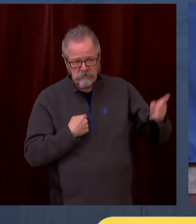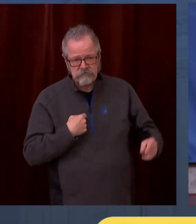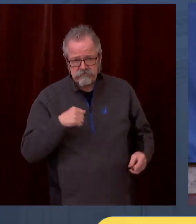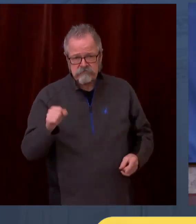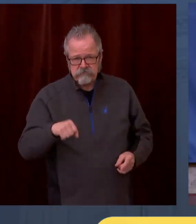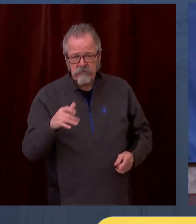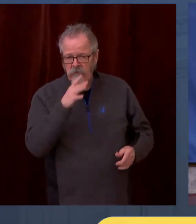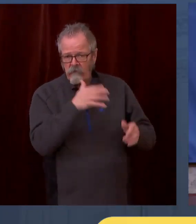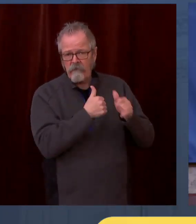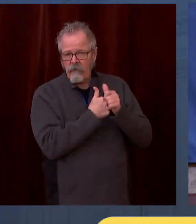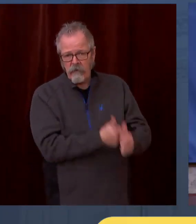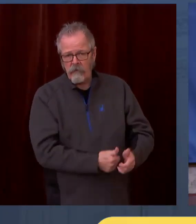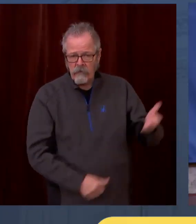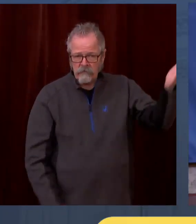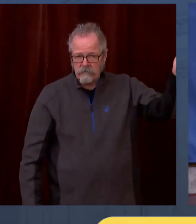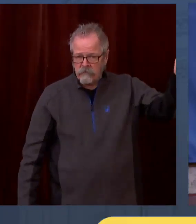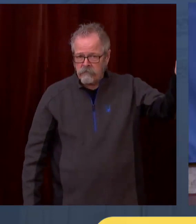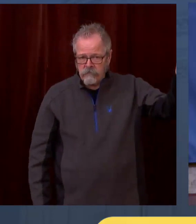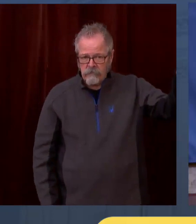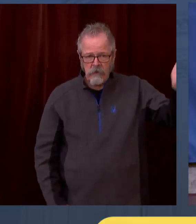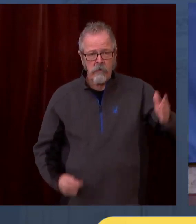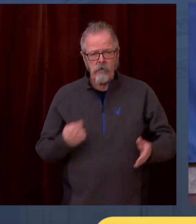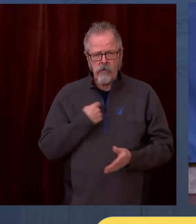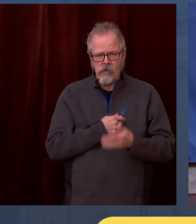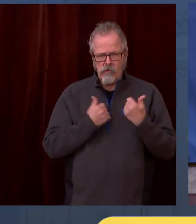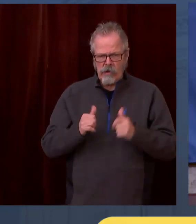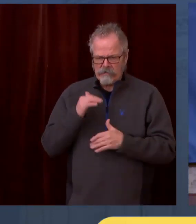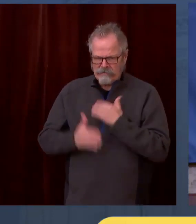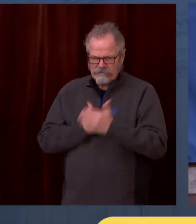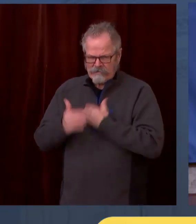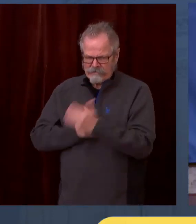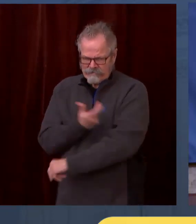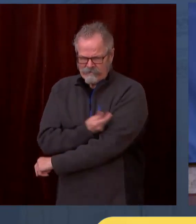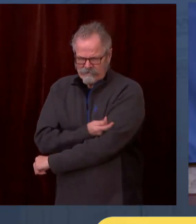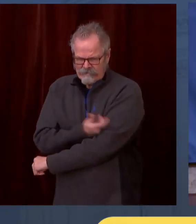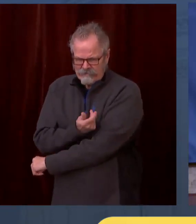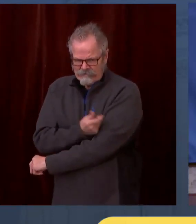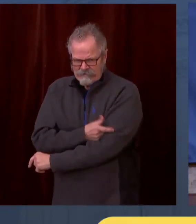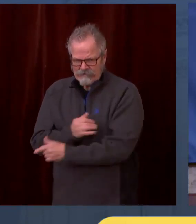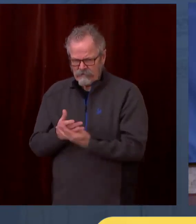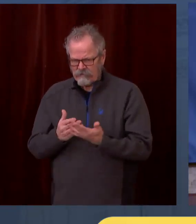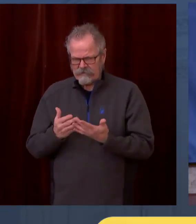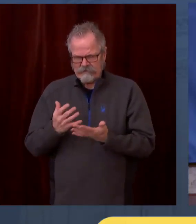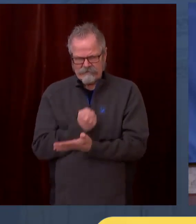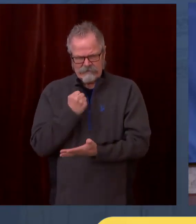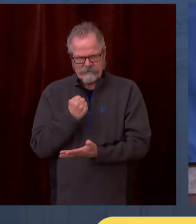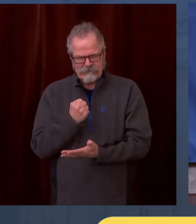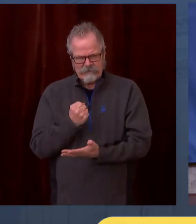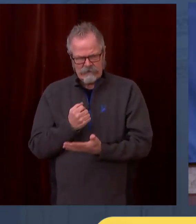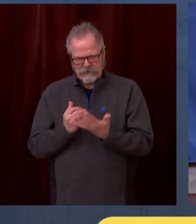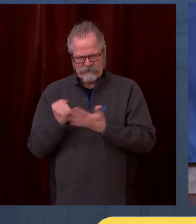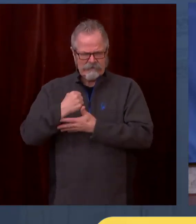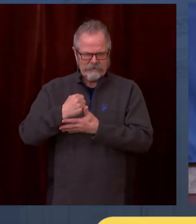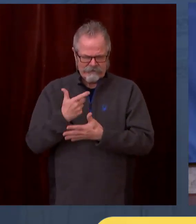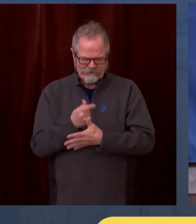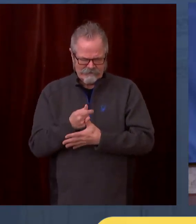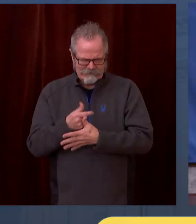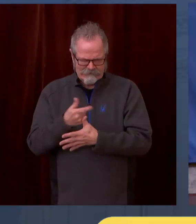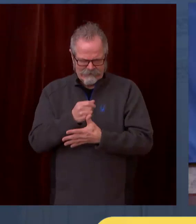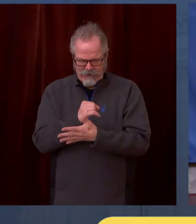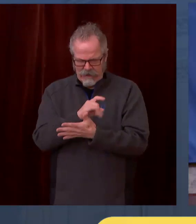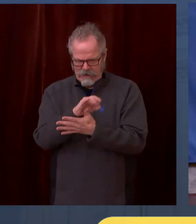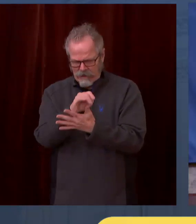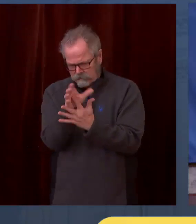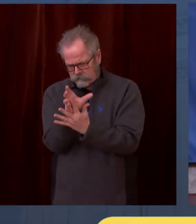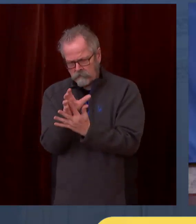priority groups vaccinated because of that. On the smoking issue, we have on the line,